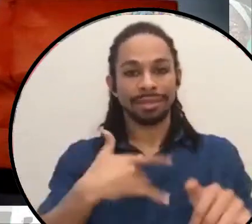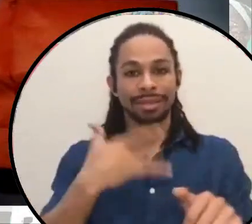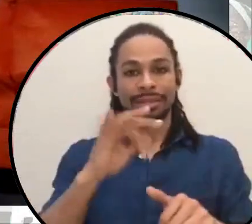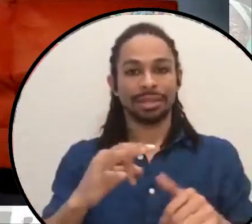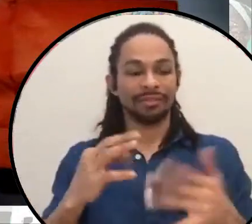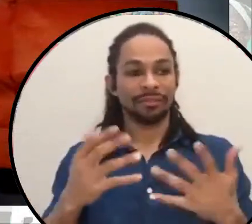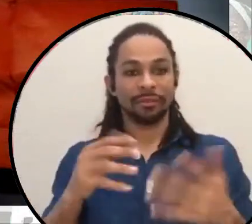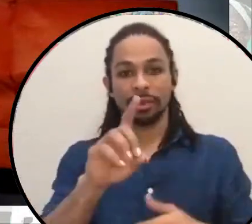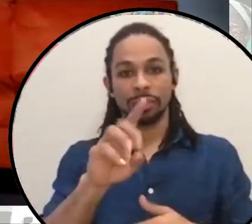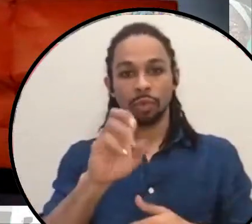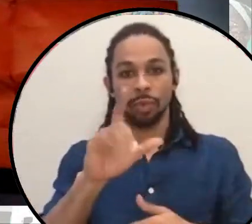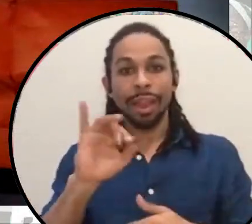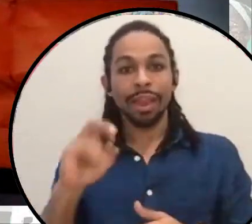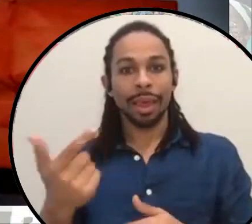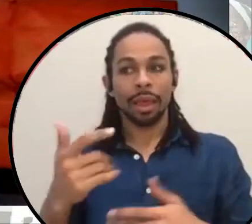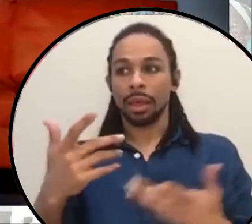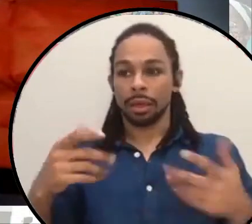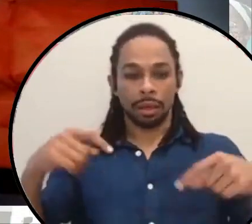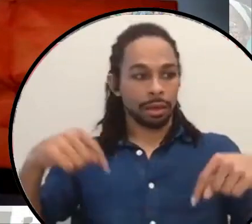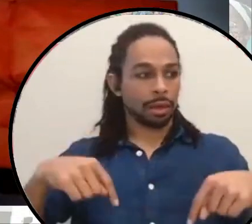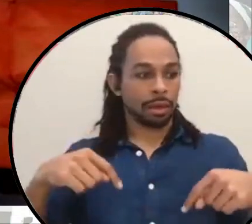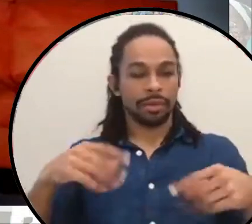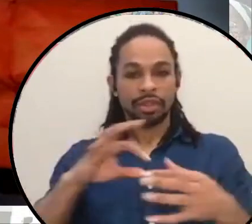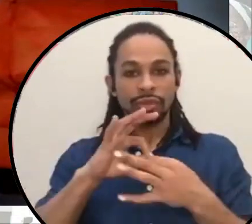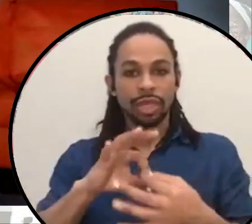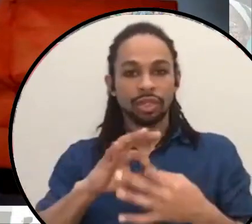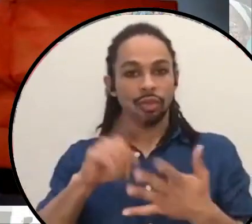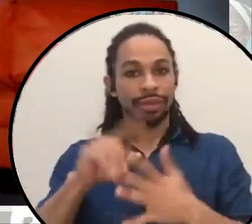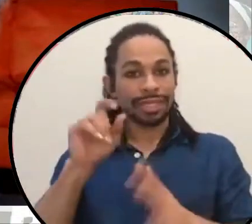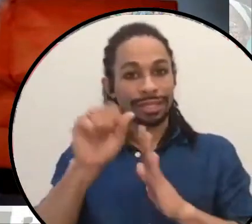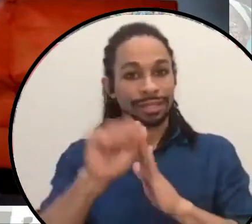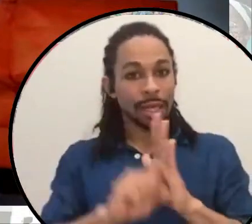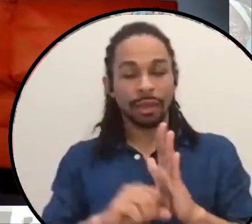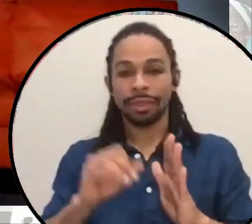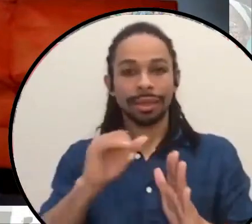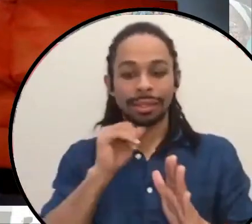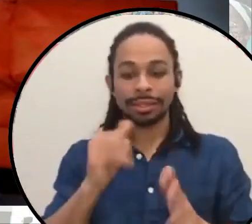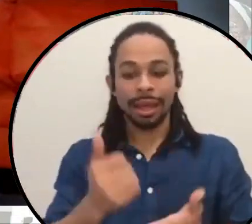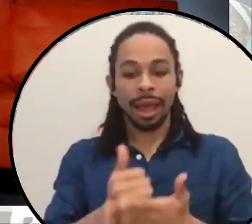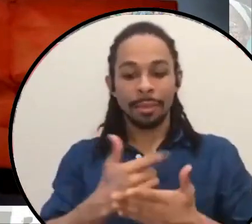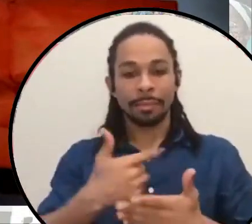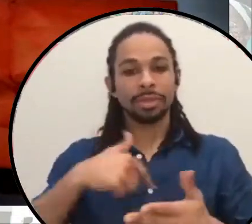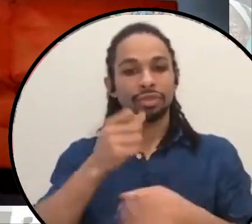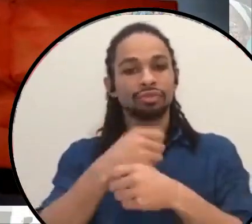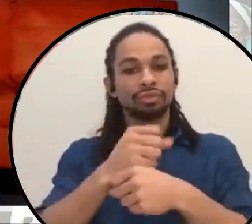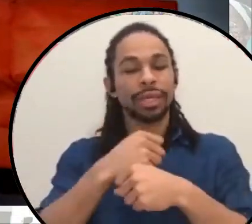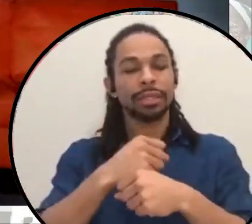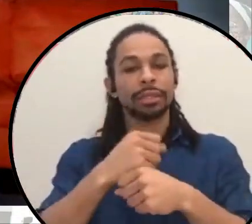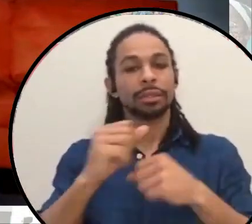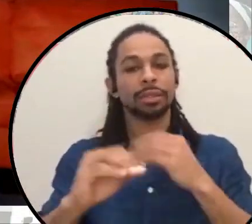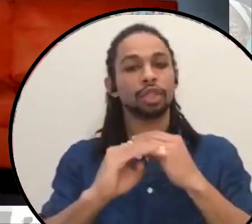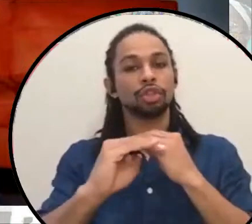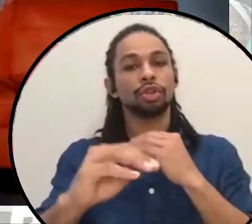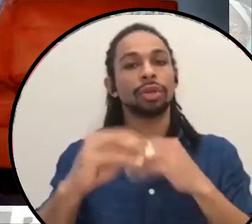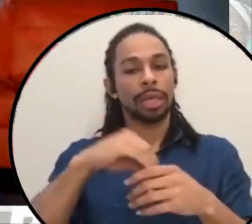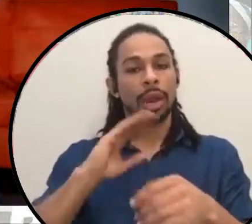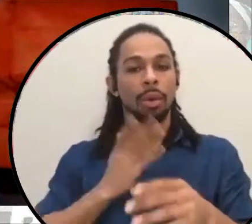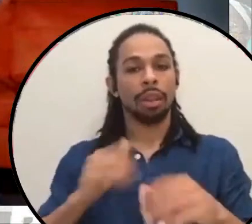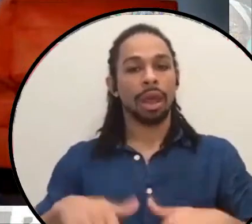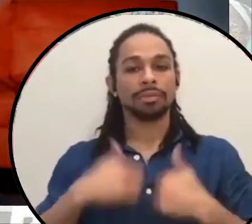relationship to the state as not one that helps us create security in our lives, but a state that actually